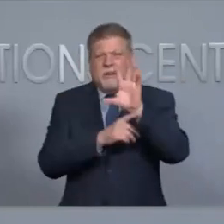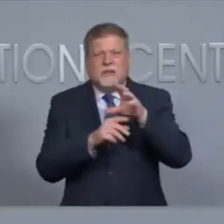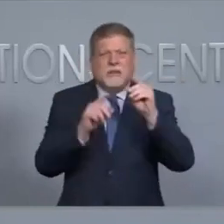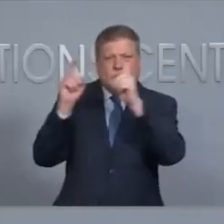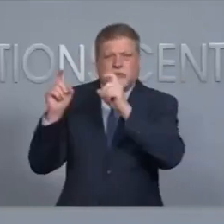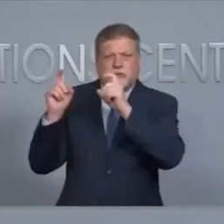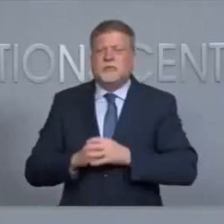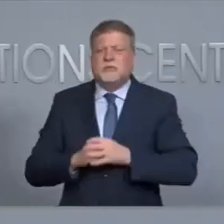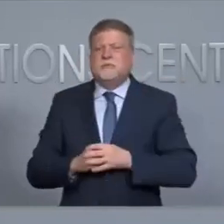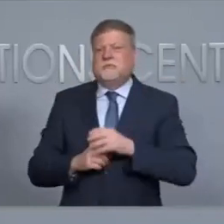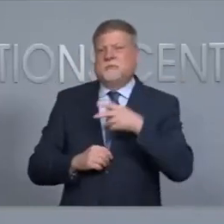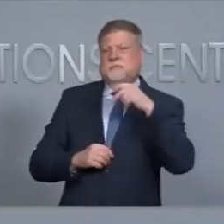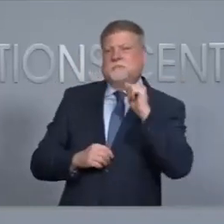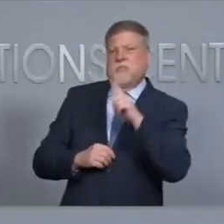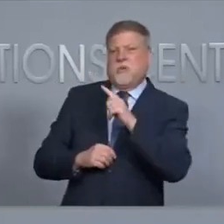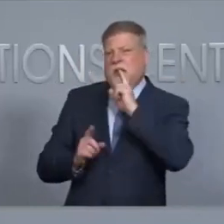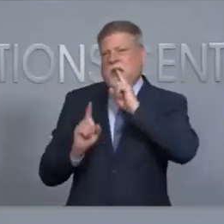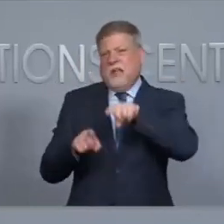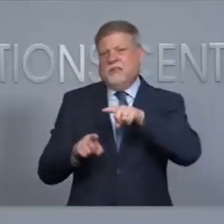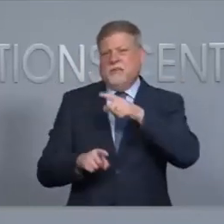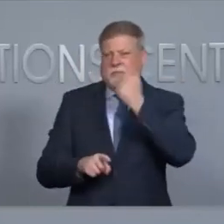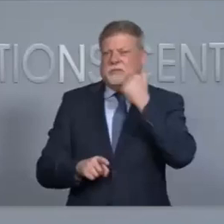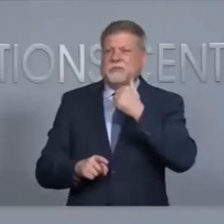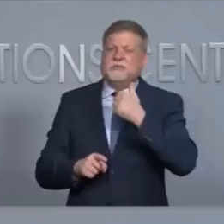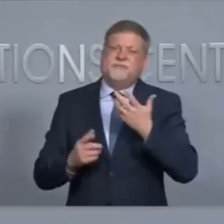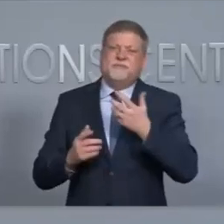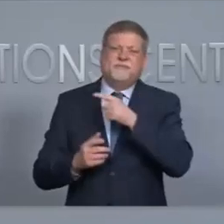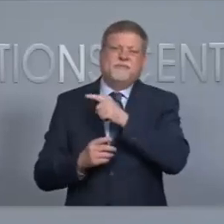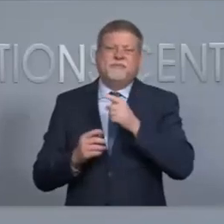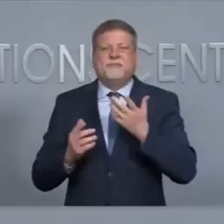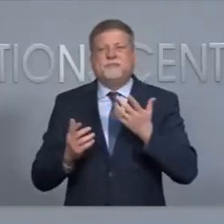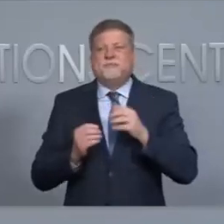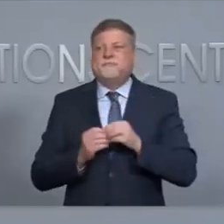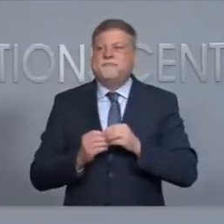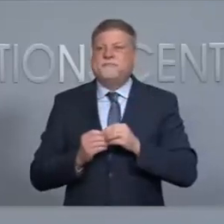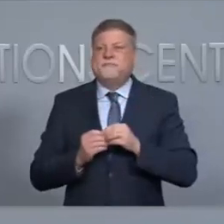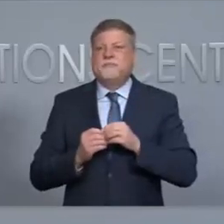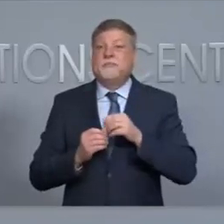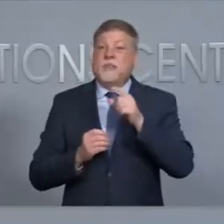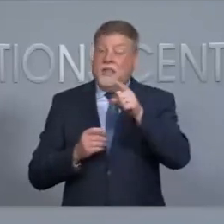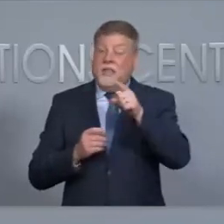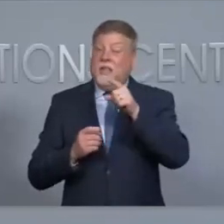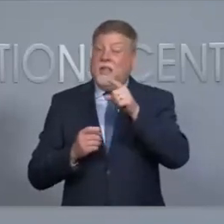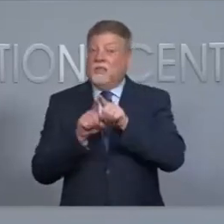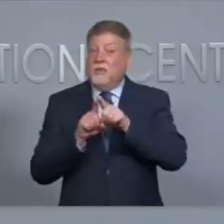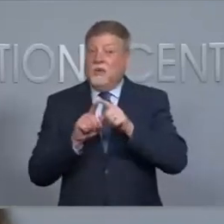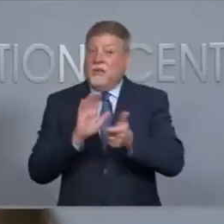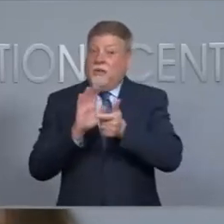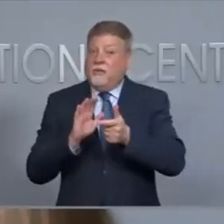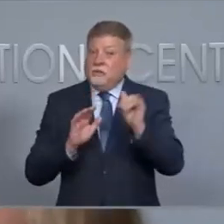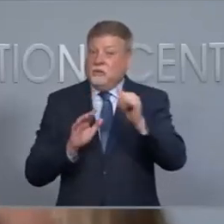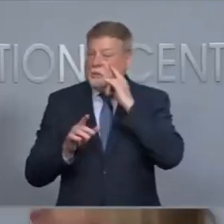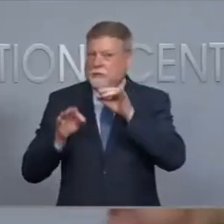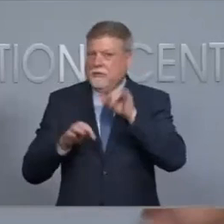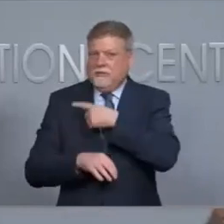Annie, I'm going let Paul answer that question since there are some possible crimes associated with that Yeah,